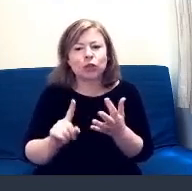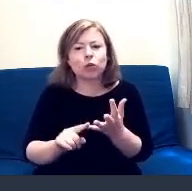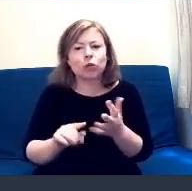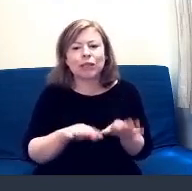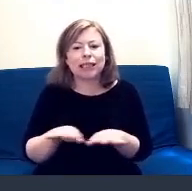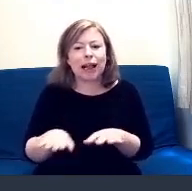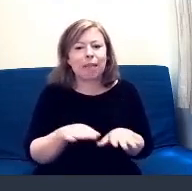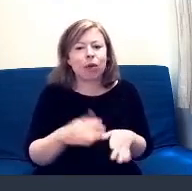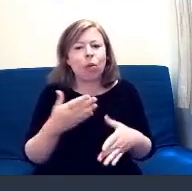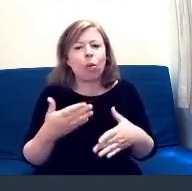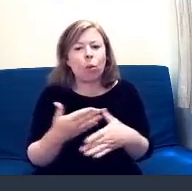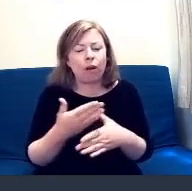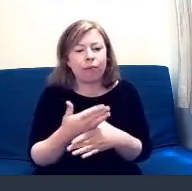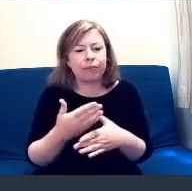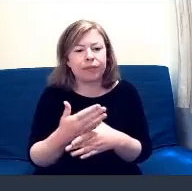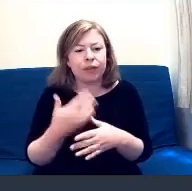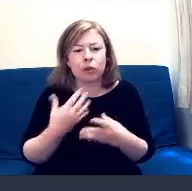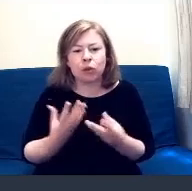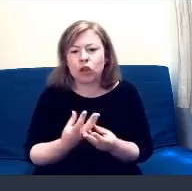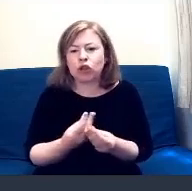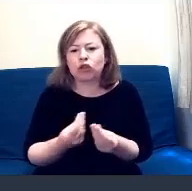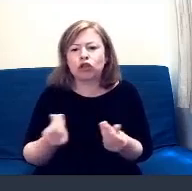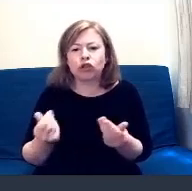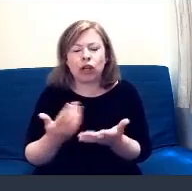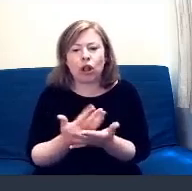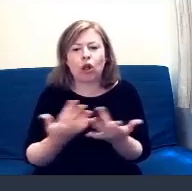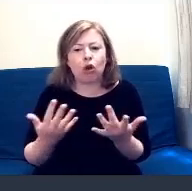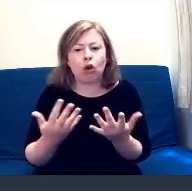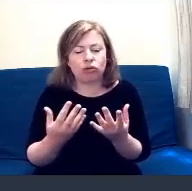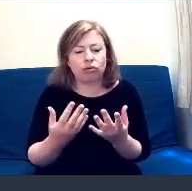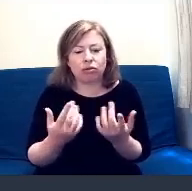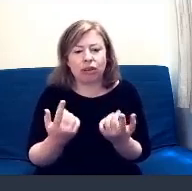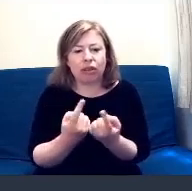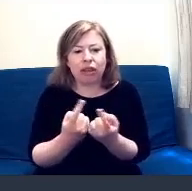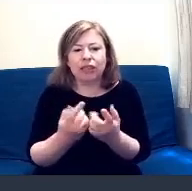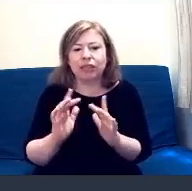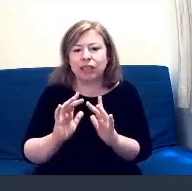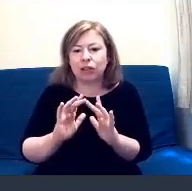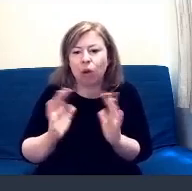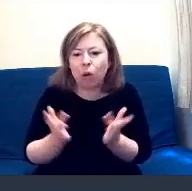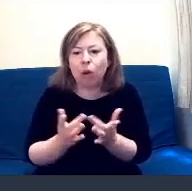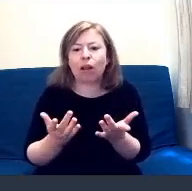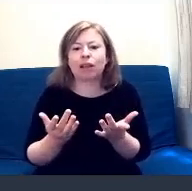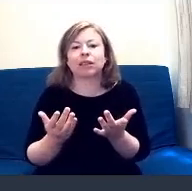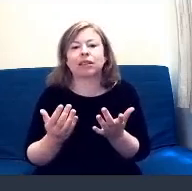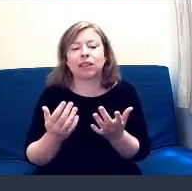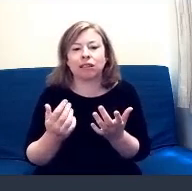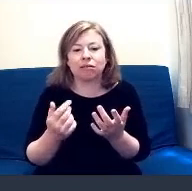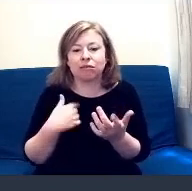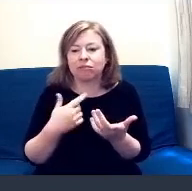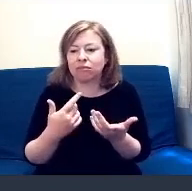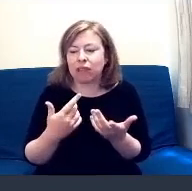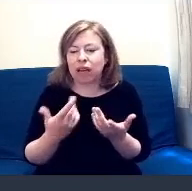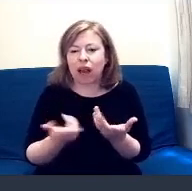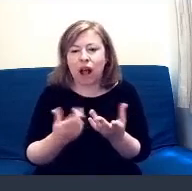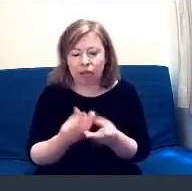resources, both online and physical, and had some really good conversations with EU citizens in Fife about how they felt